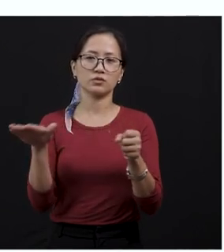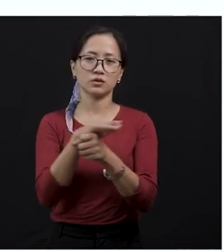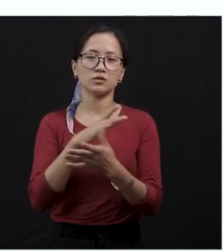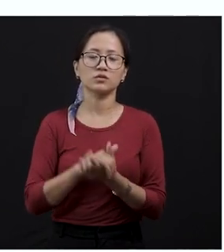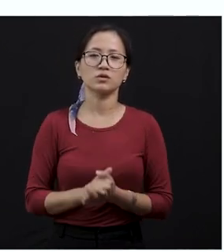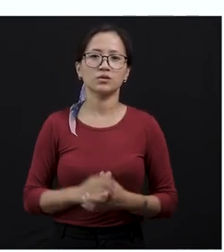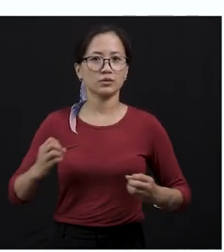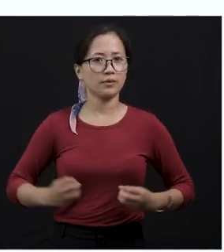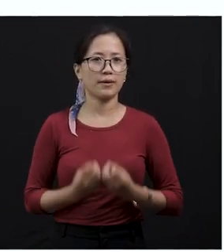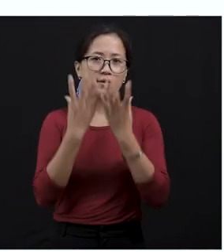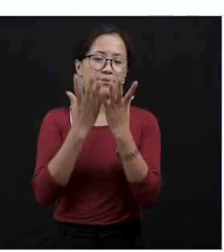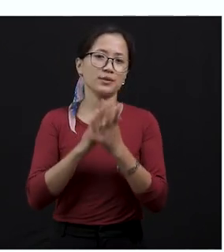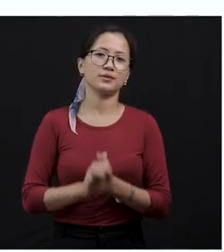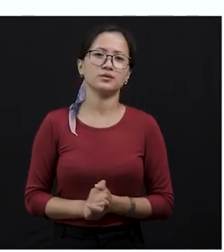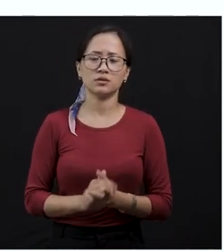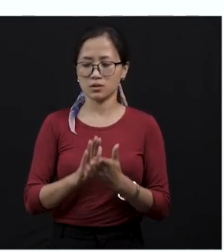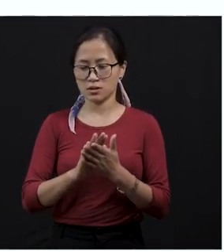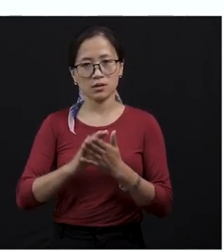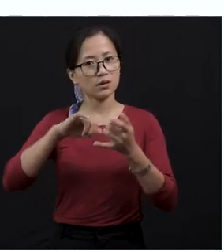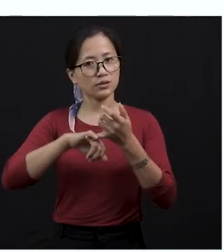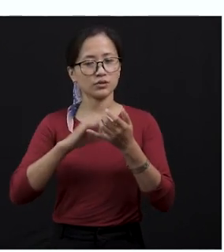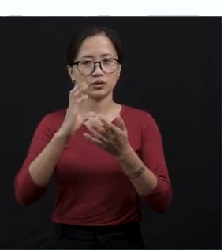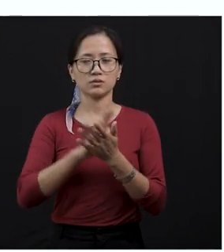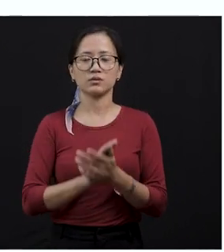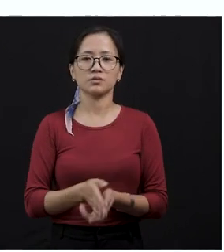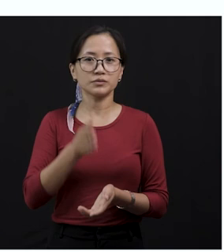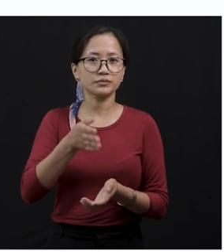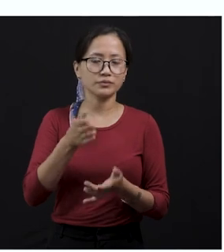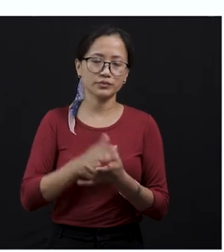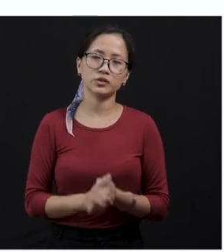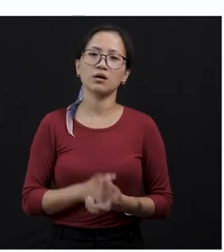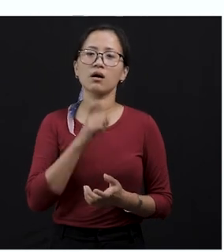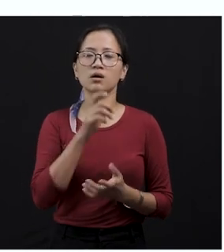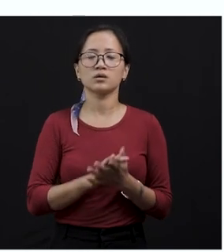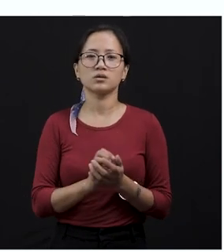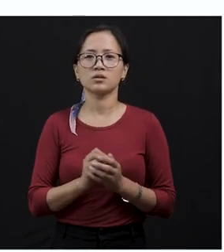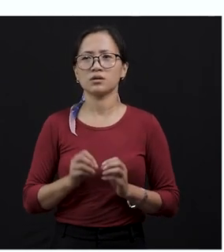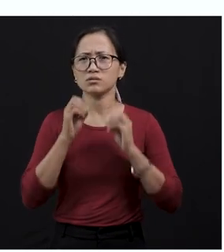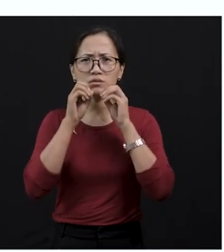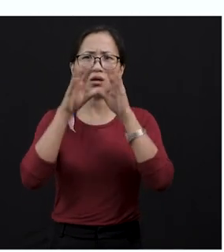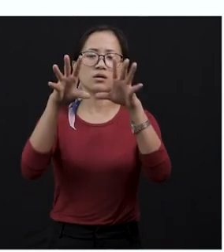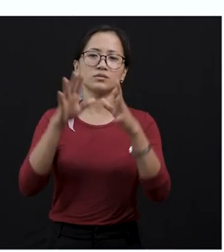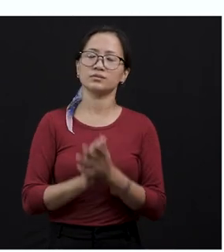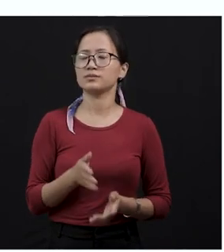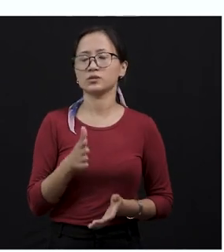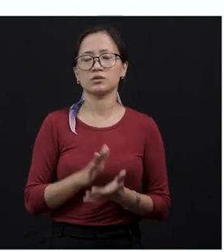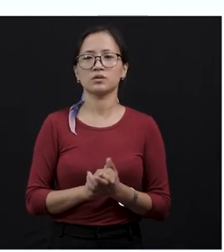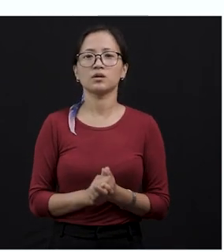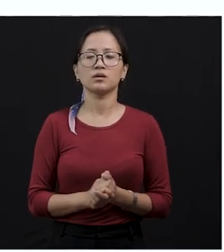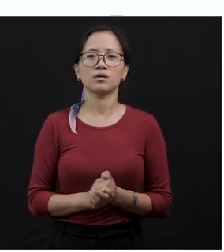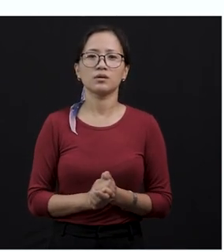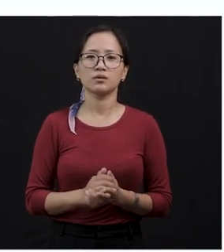the maina gave a shrill cry of congratulations. They will not be shouting congratulations to the mongoose,